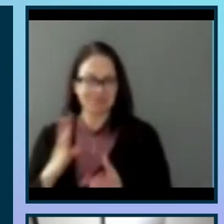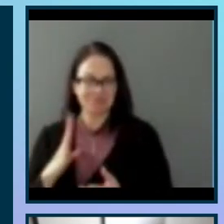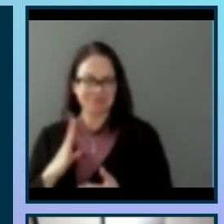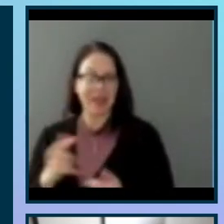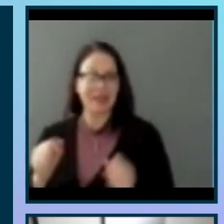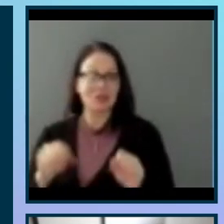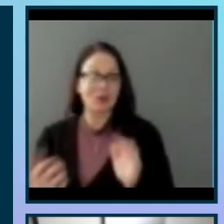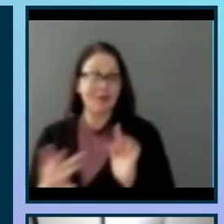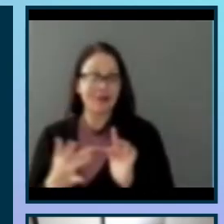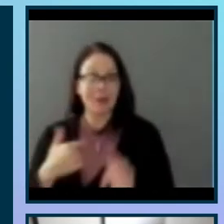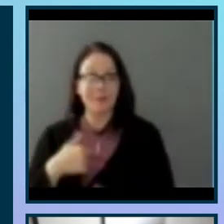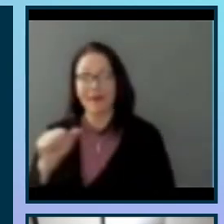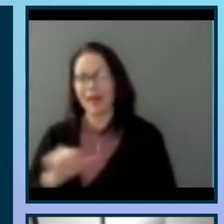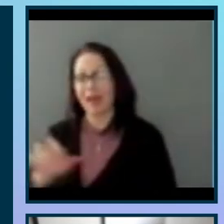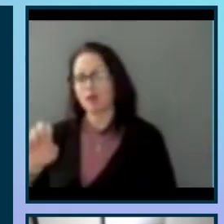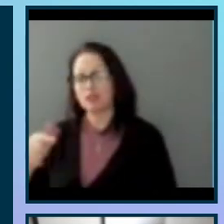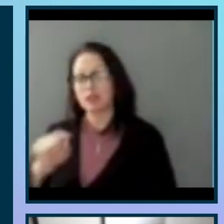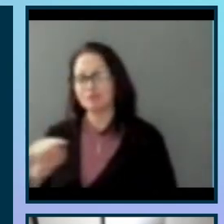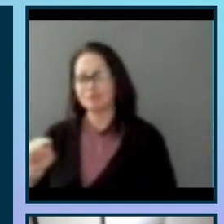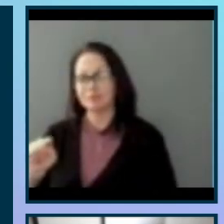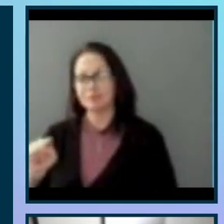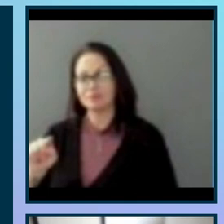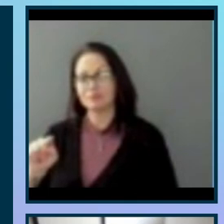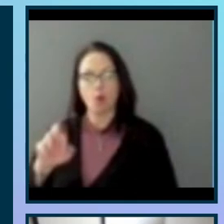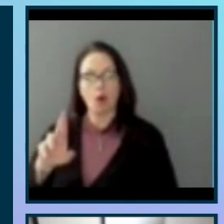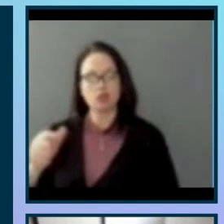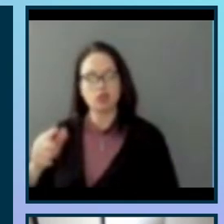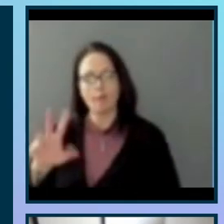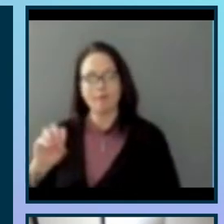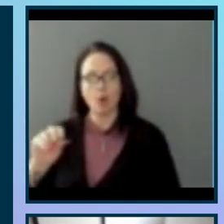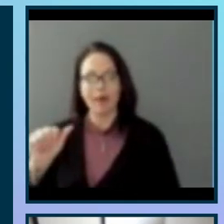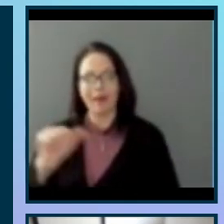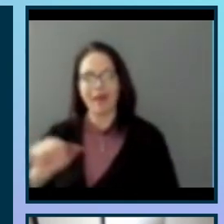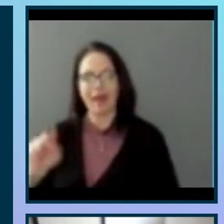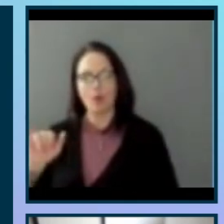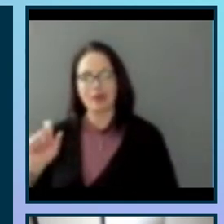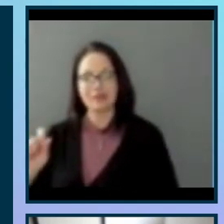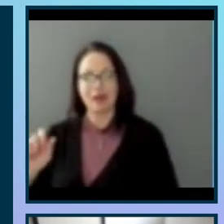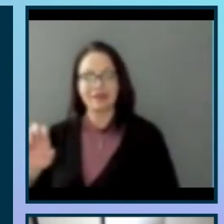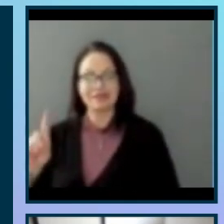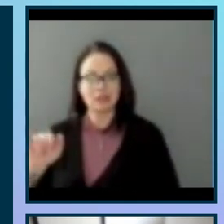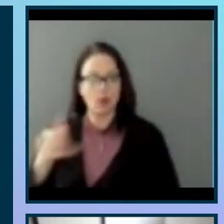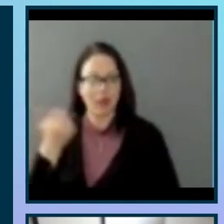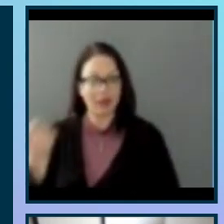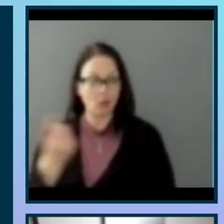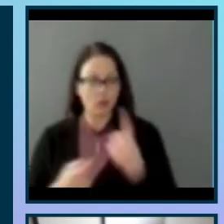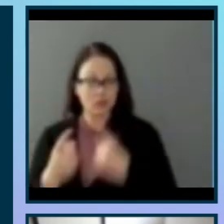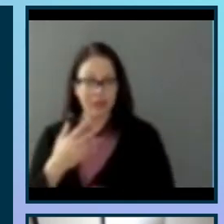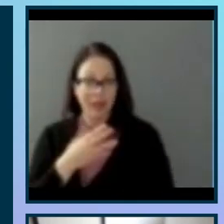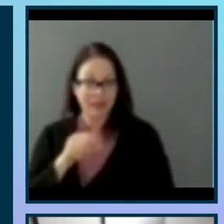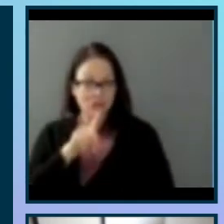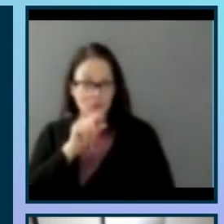to me at RG1508 at NYU.edu if you have any questions. And you can find me on Twitter